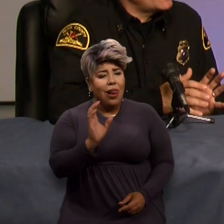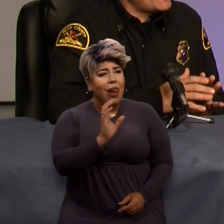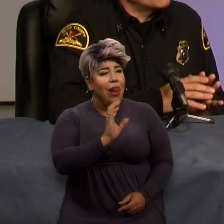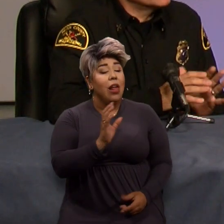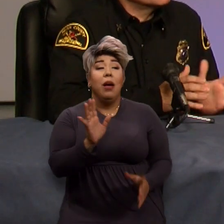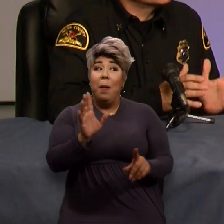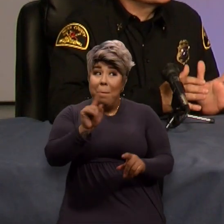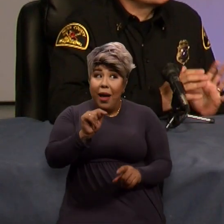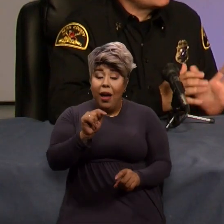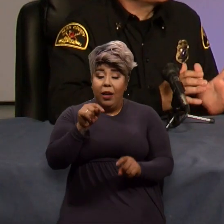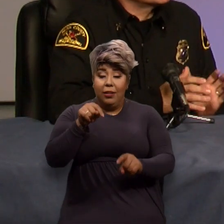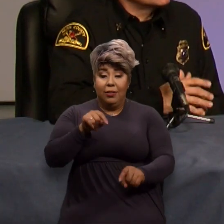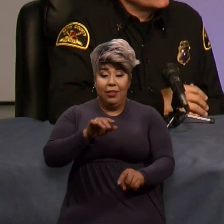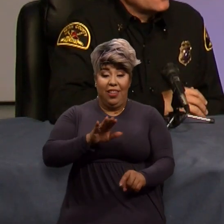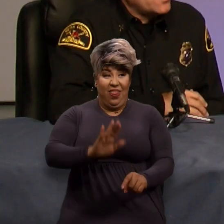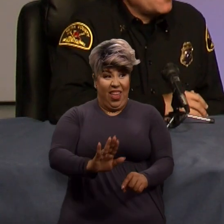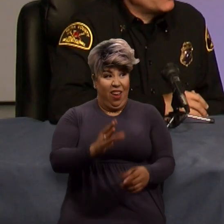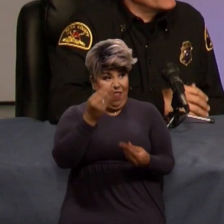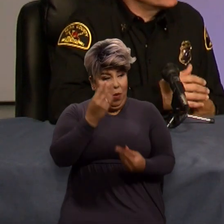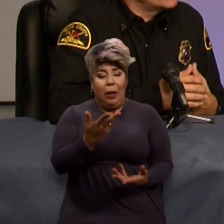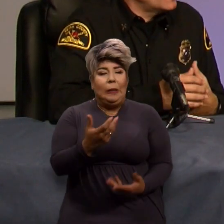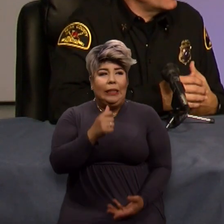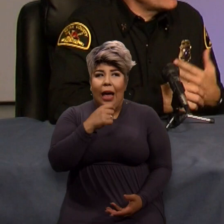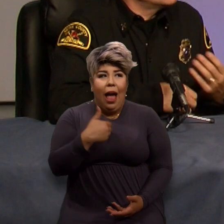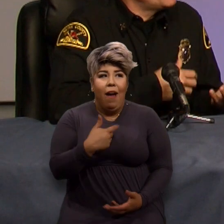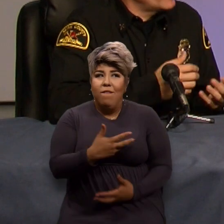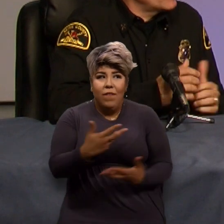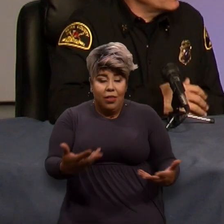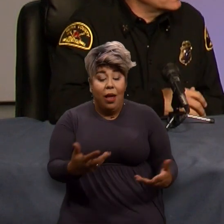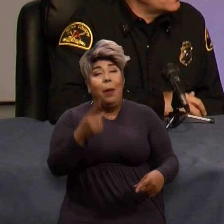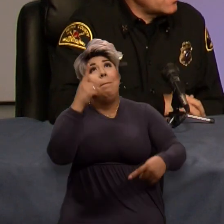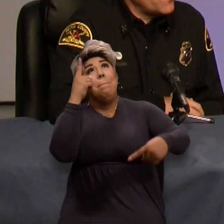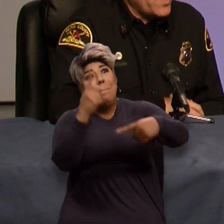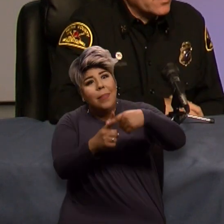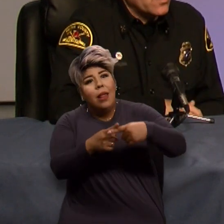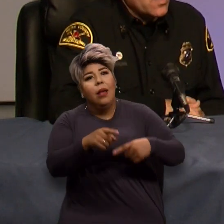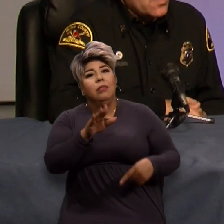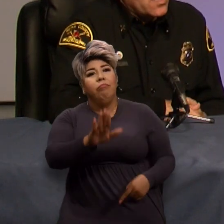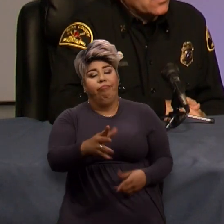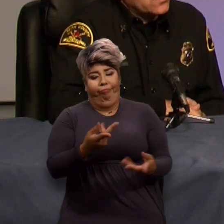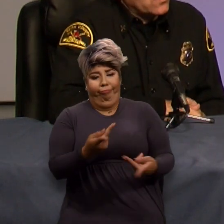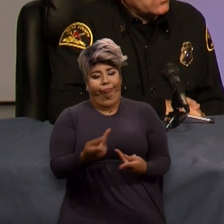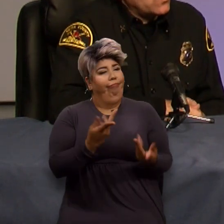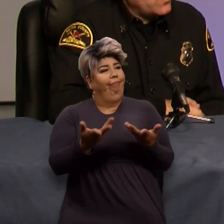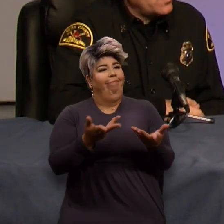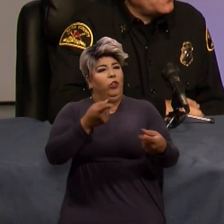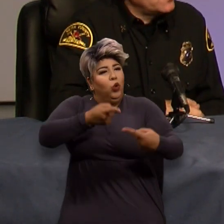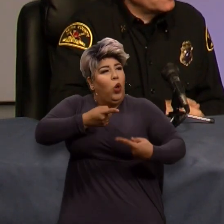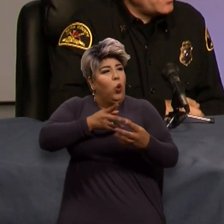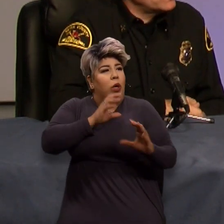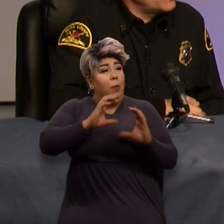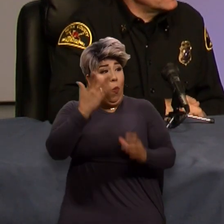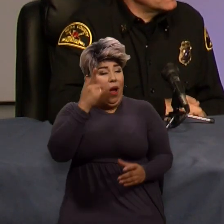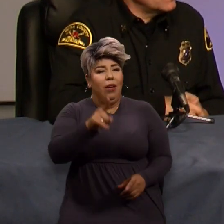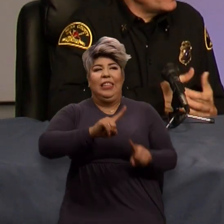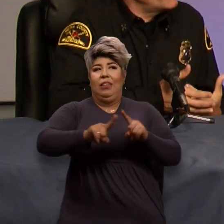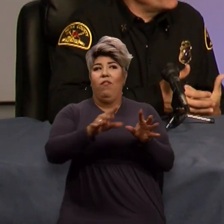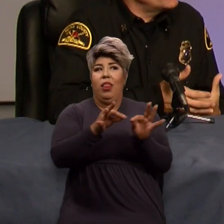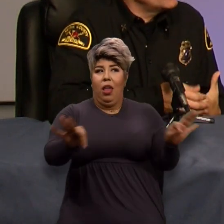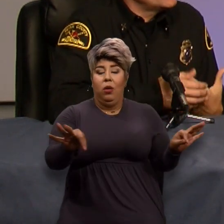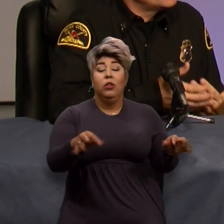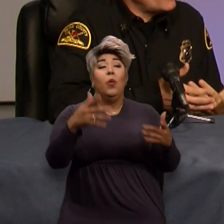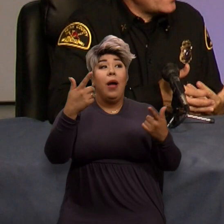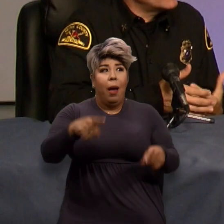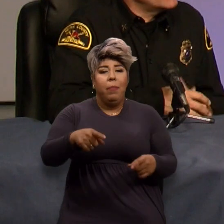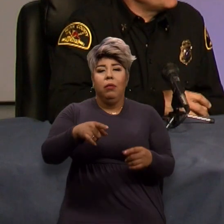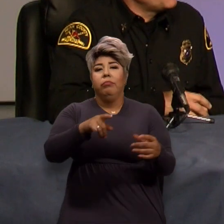information they had was really nothing. Plus language barrier was another factor. And so the dispatcher basically went